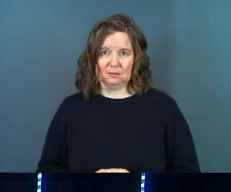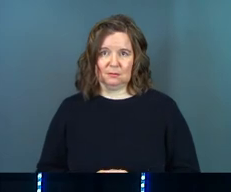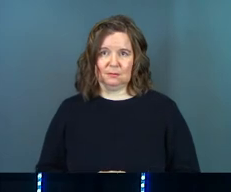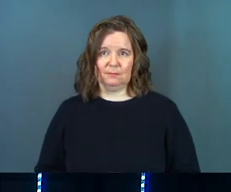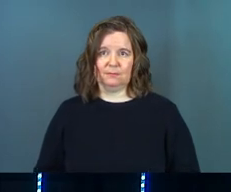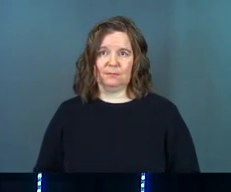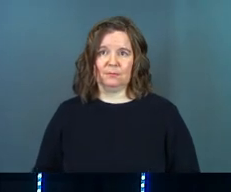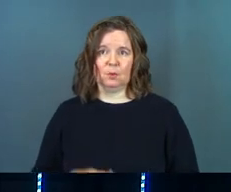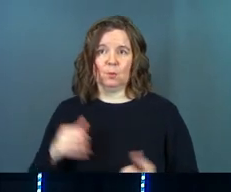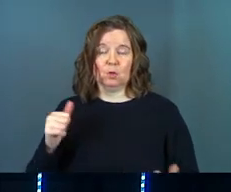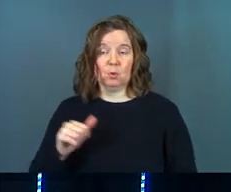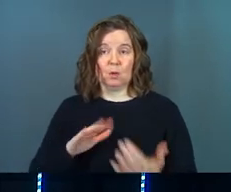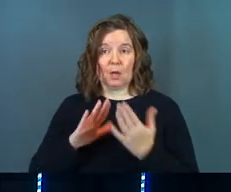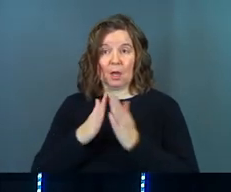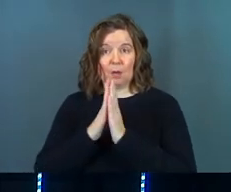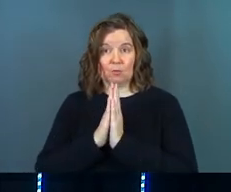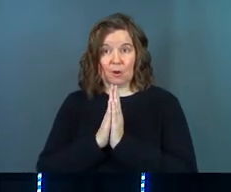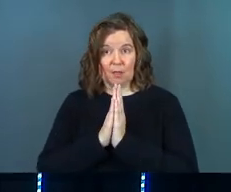So when you come praying,